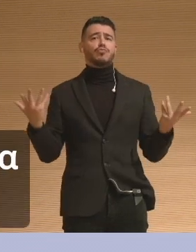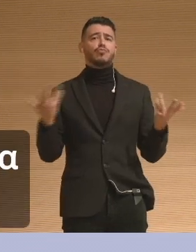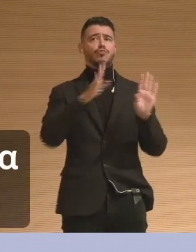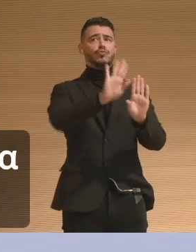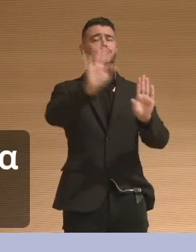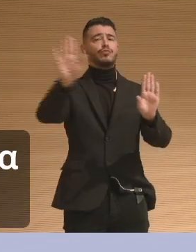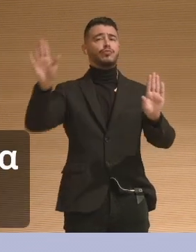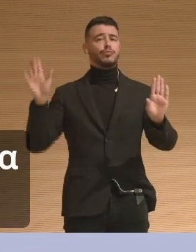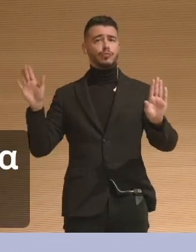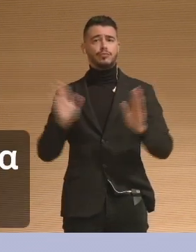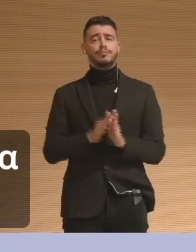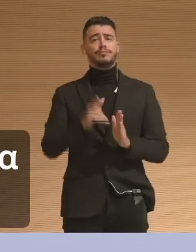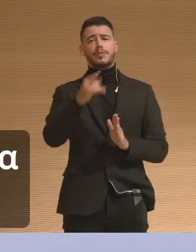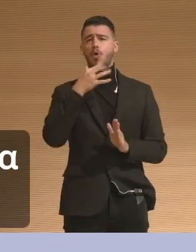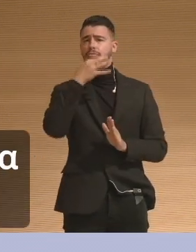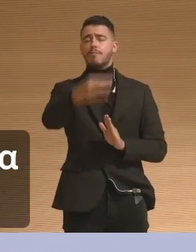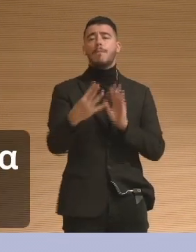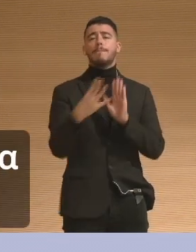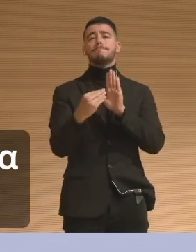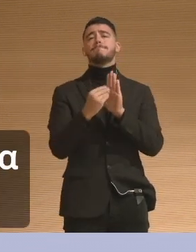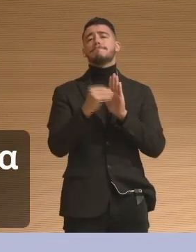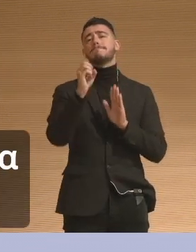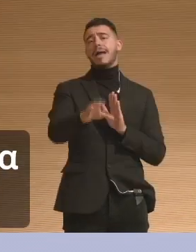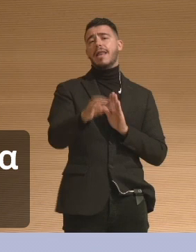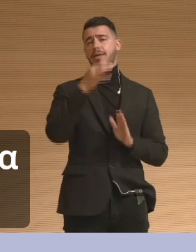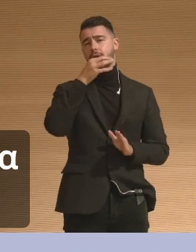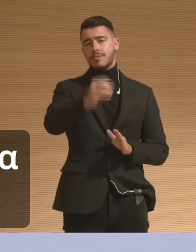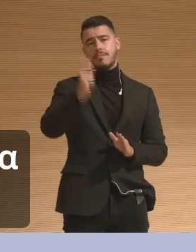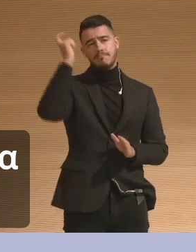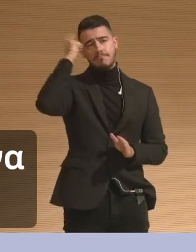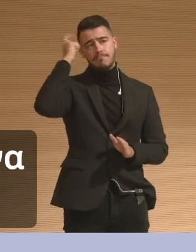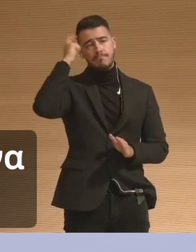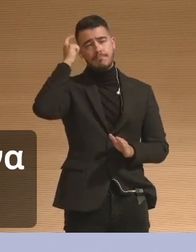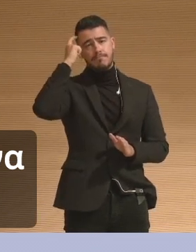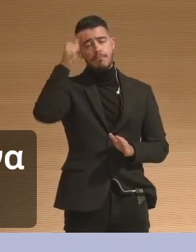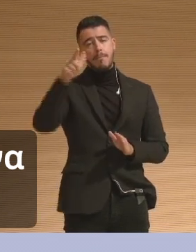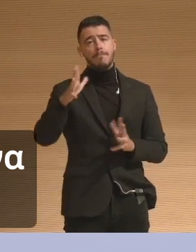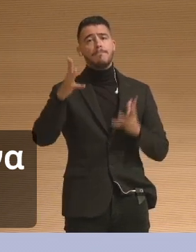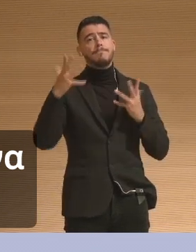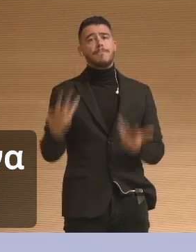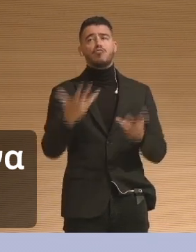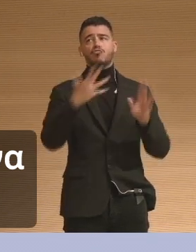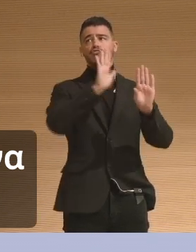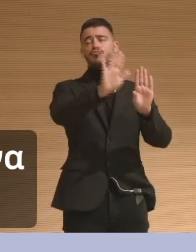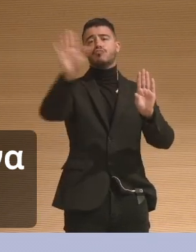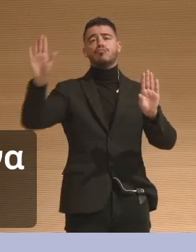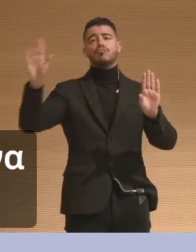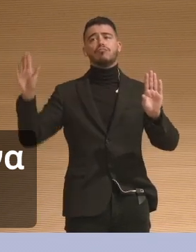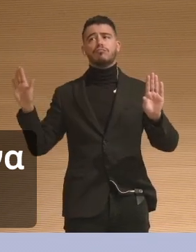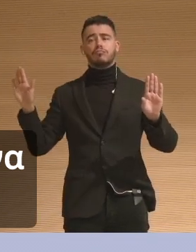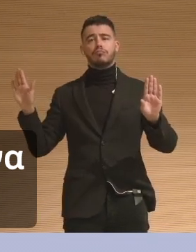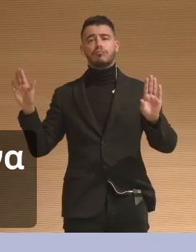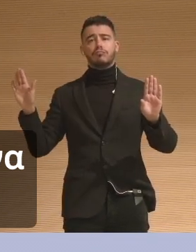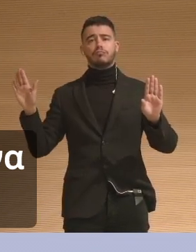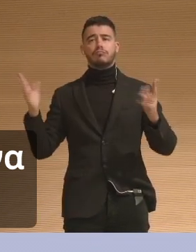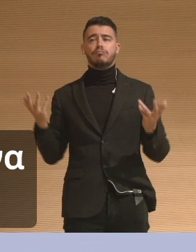how, very much so, how our bodies require nutrients in order to stay physically well. So do humans require object